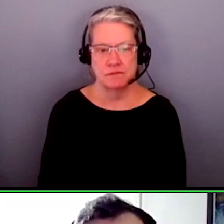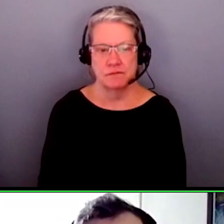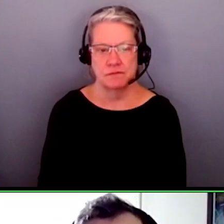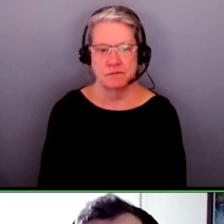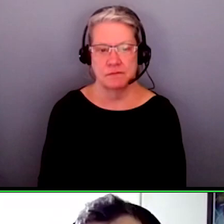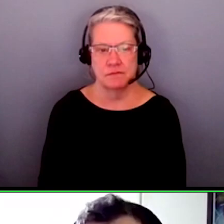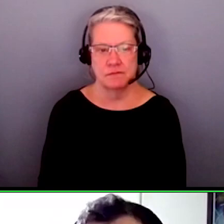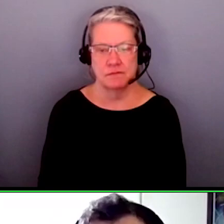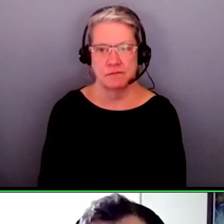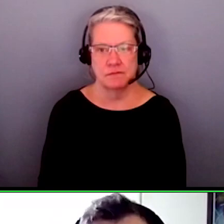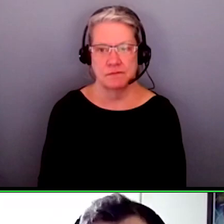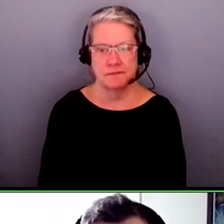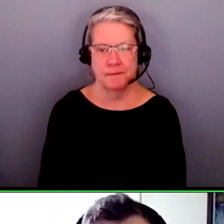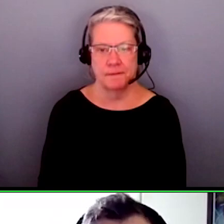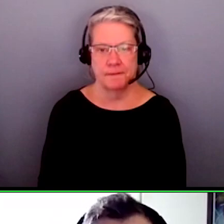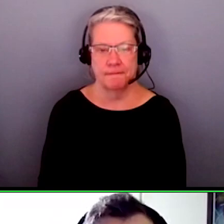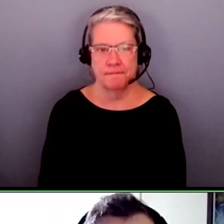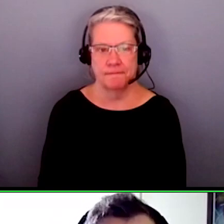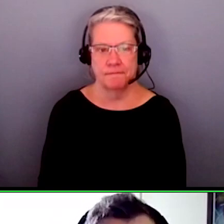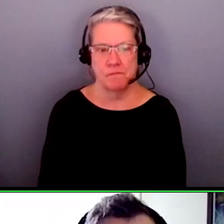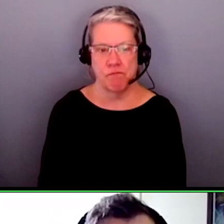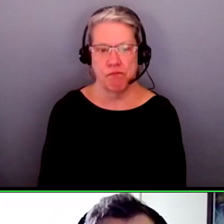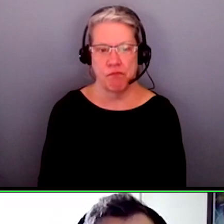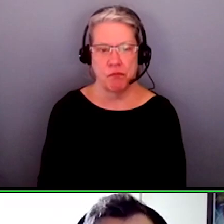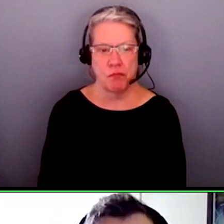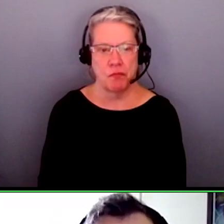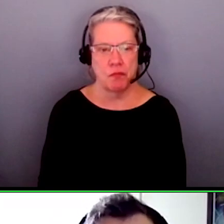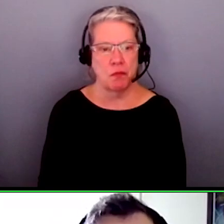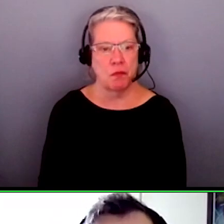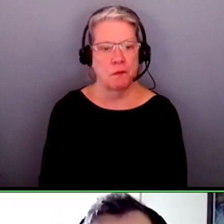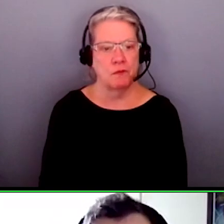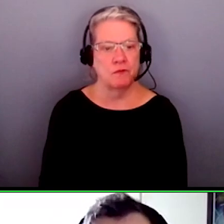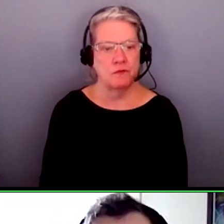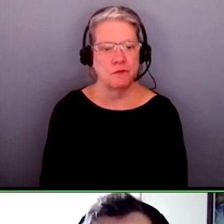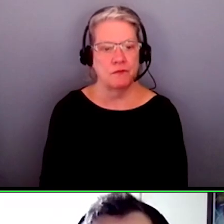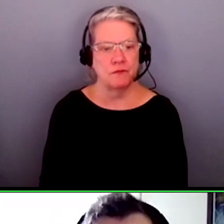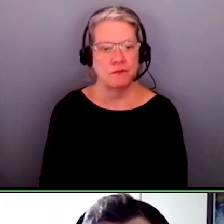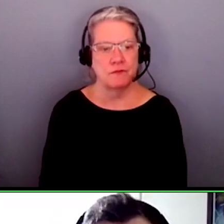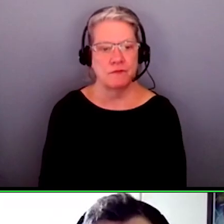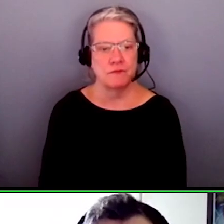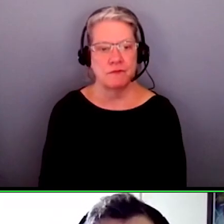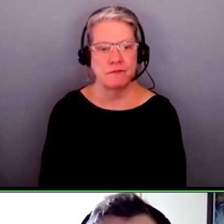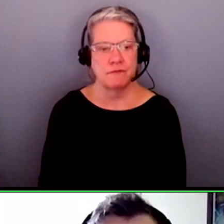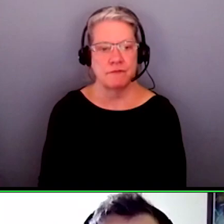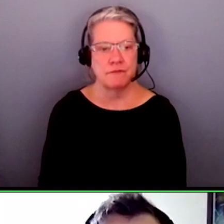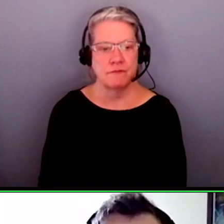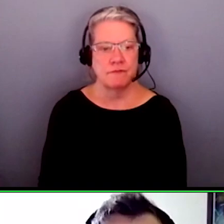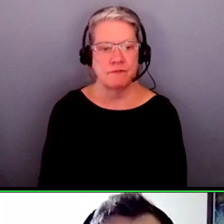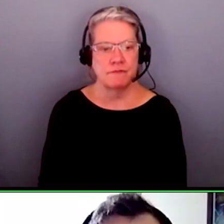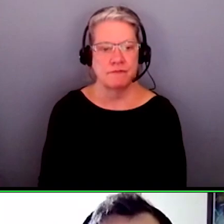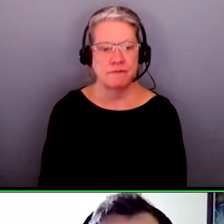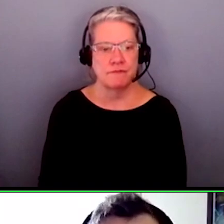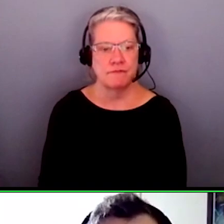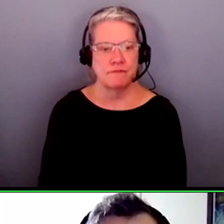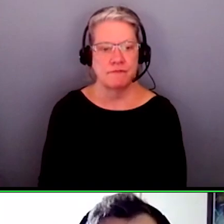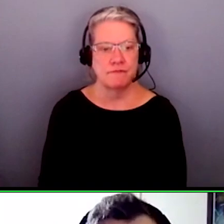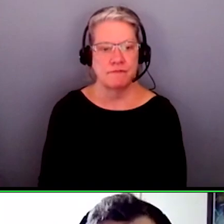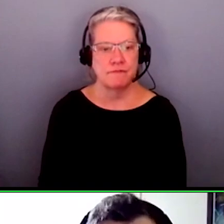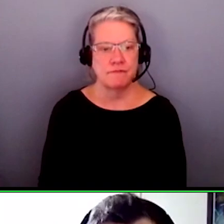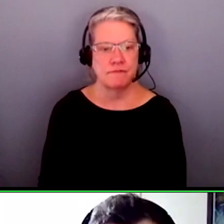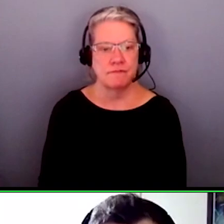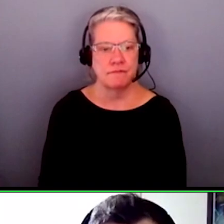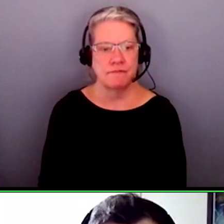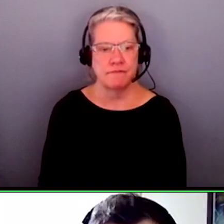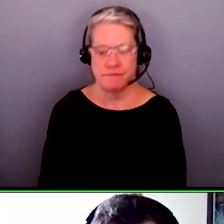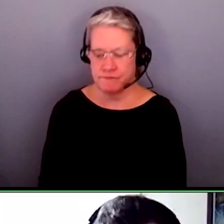frequently. We've heard from dentists who treat IDD patients. They have to see them more often, which requires some battle